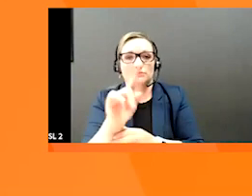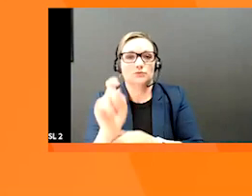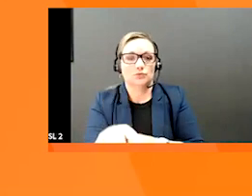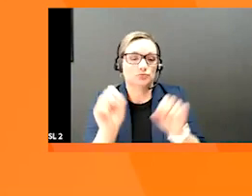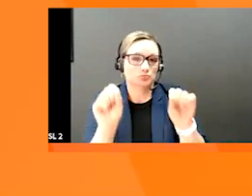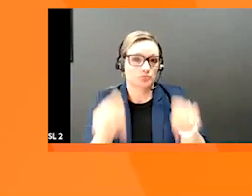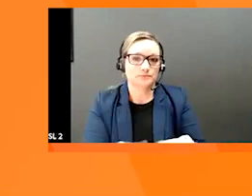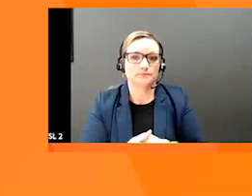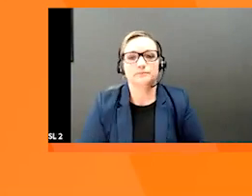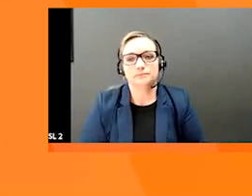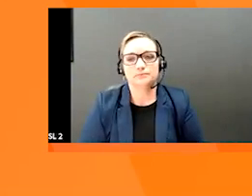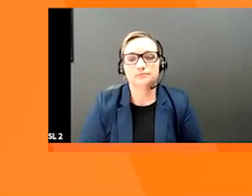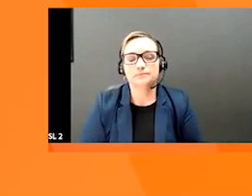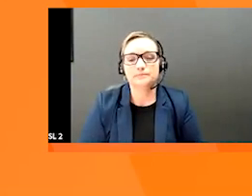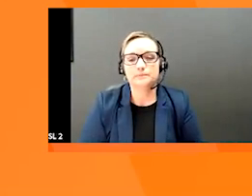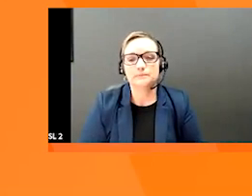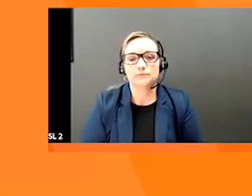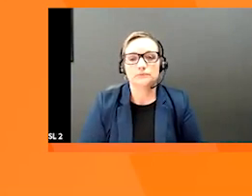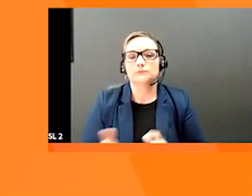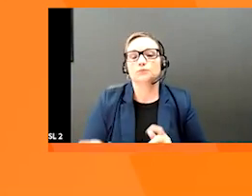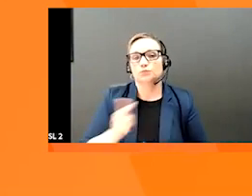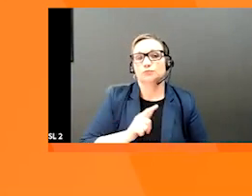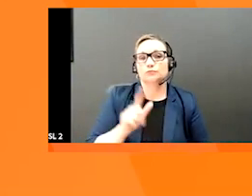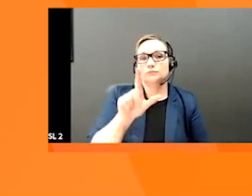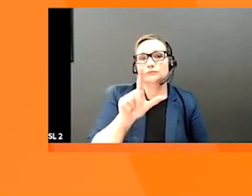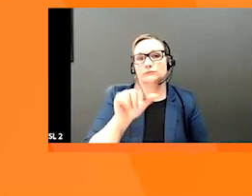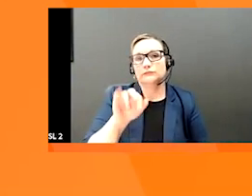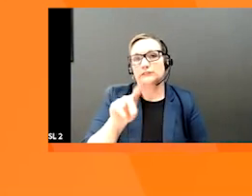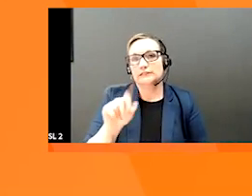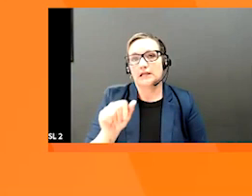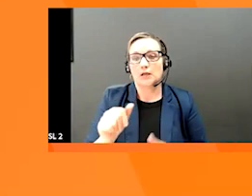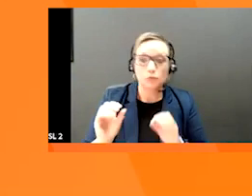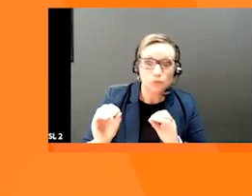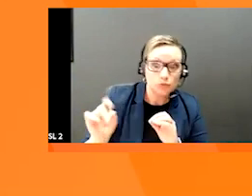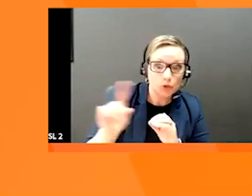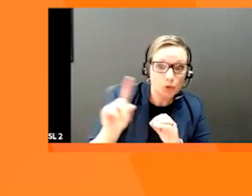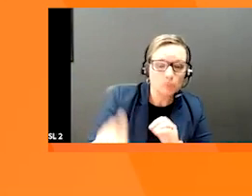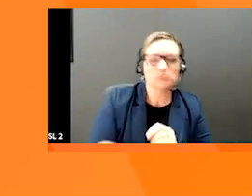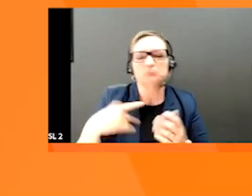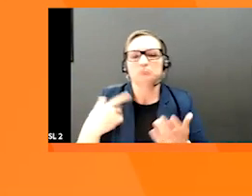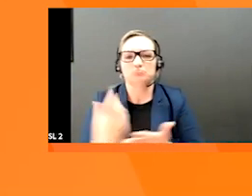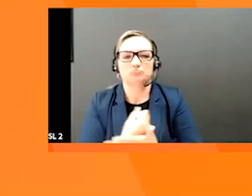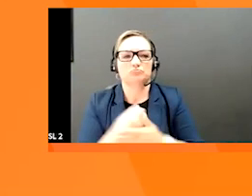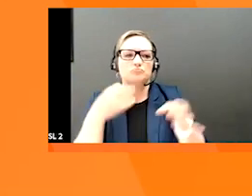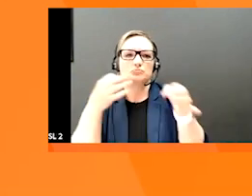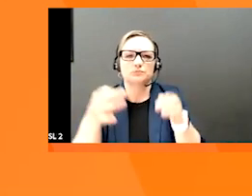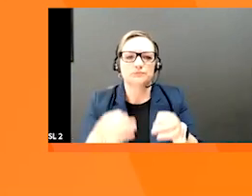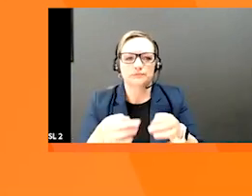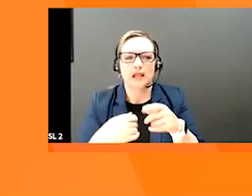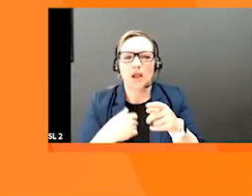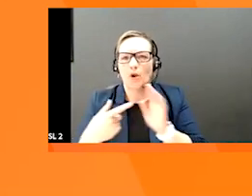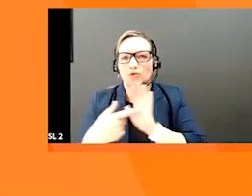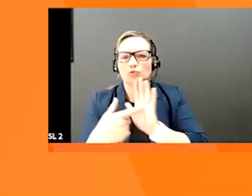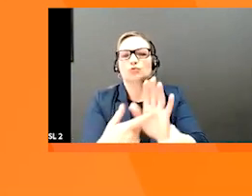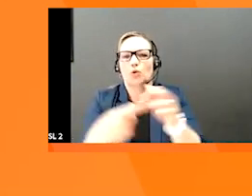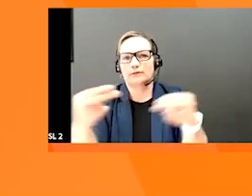And another, while we're waiting, if there are any other questions, I'll just flip to the last page. I do